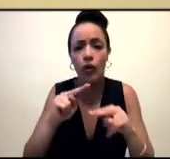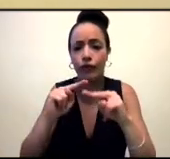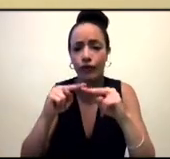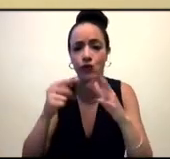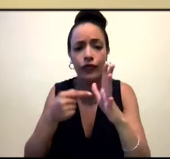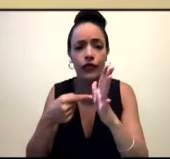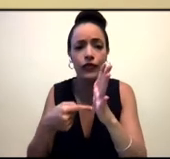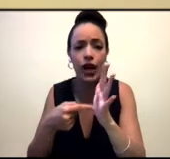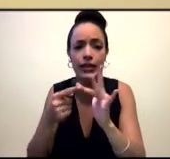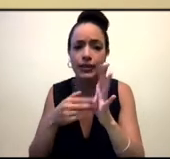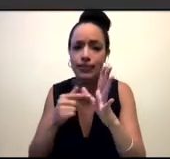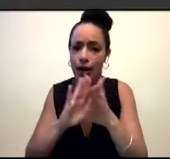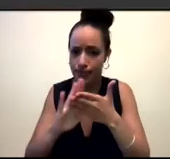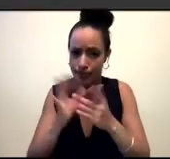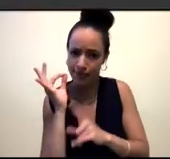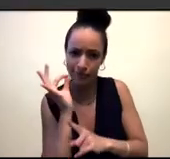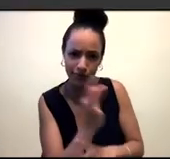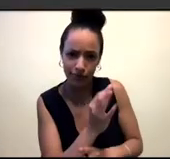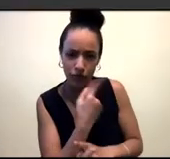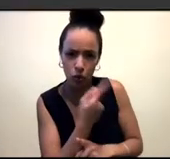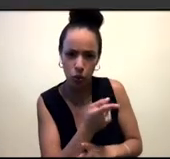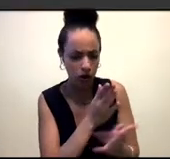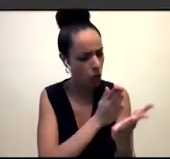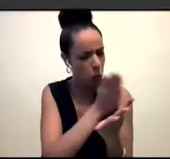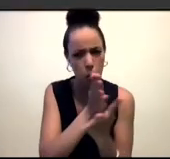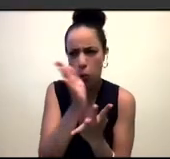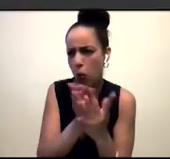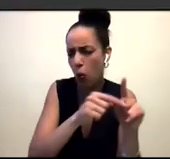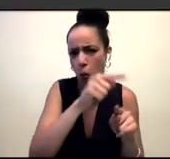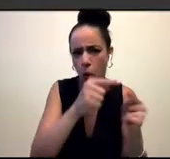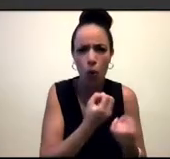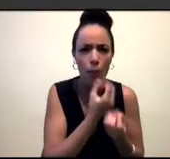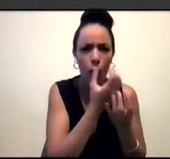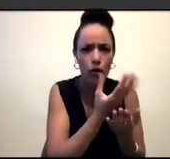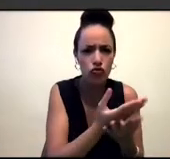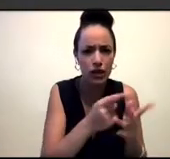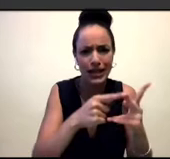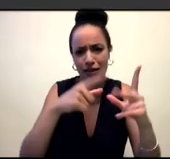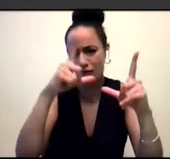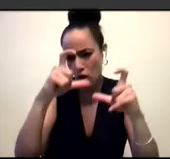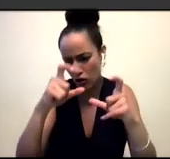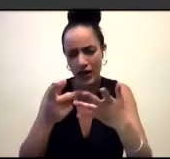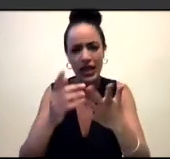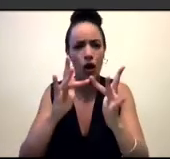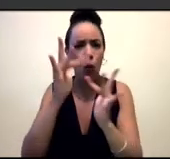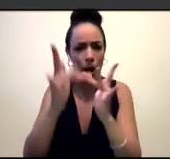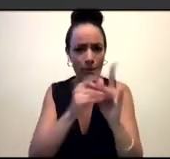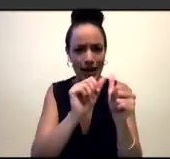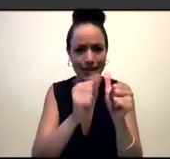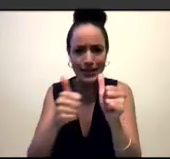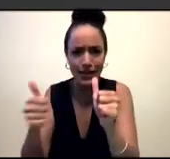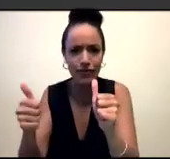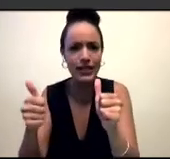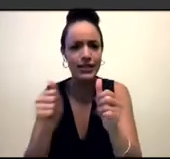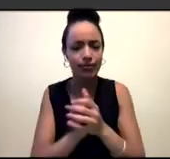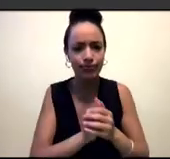you work across a wide range of artistic practice, poetry, photography, web series. And you've talked about the